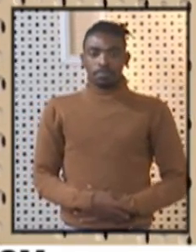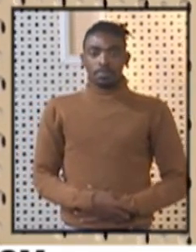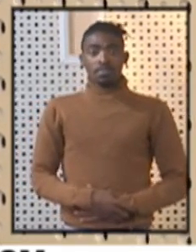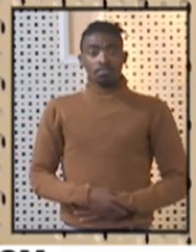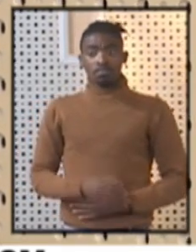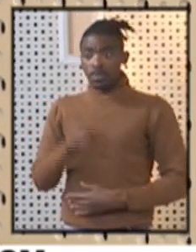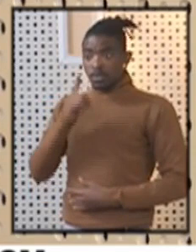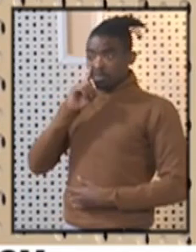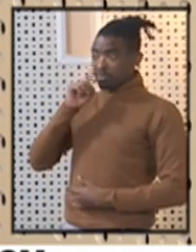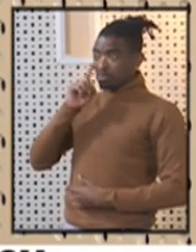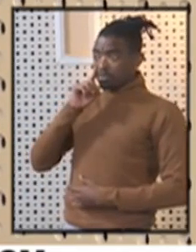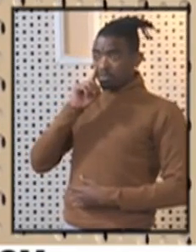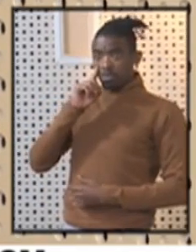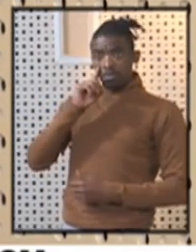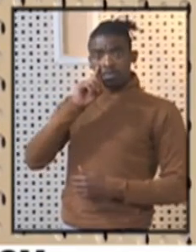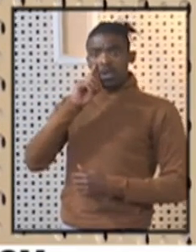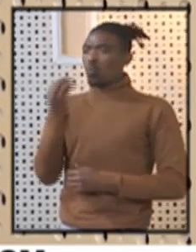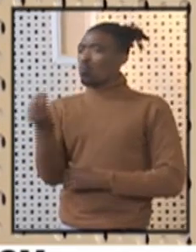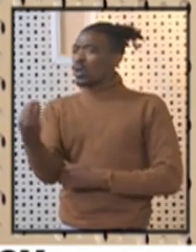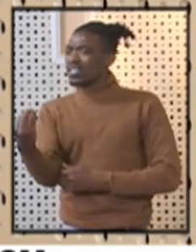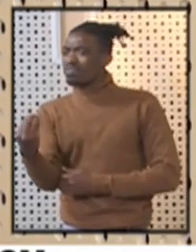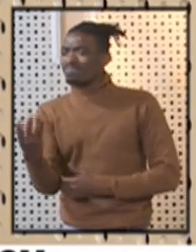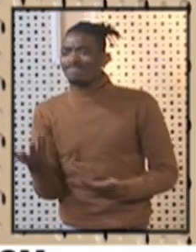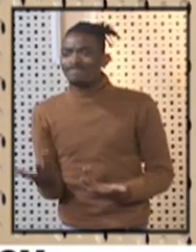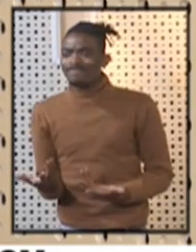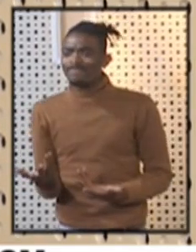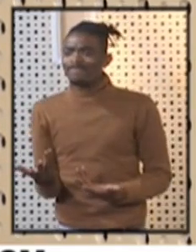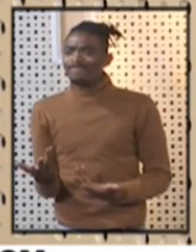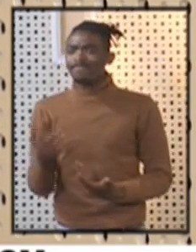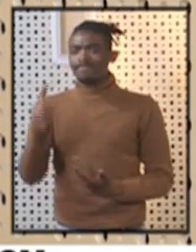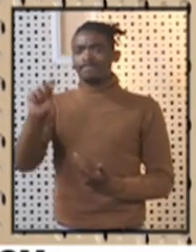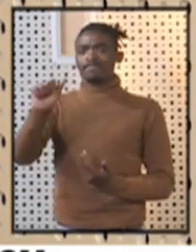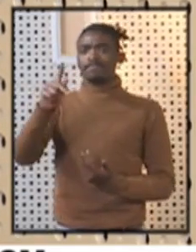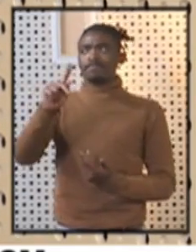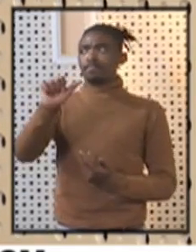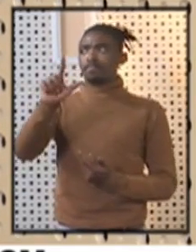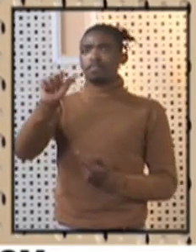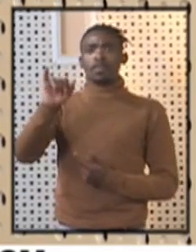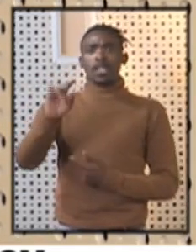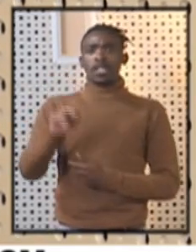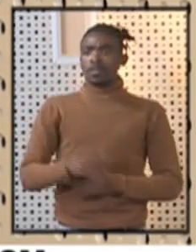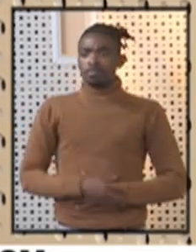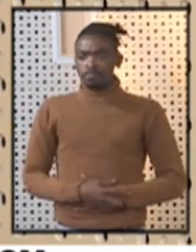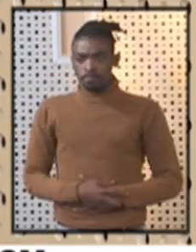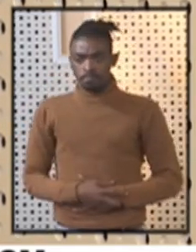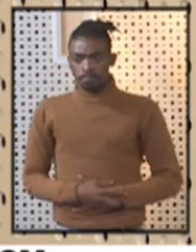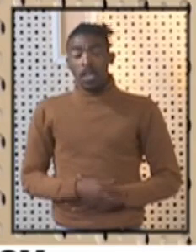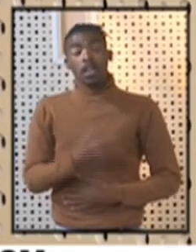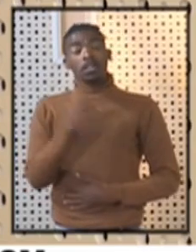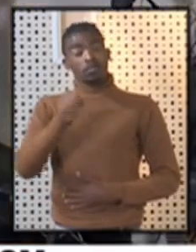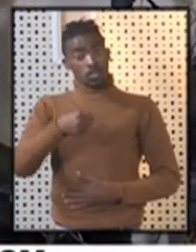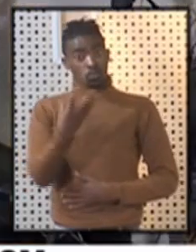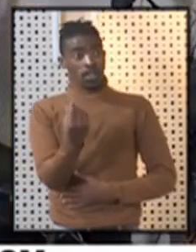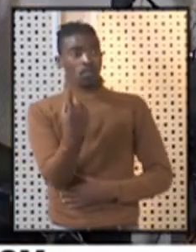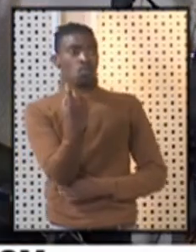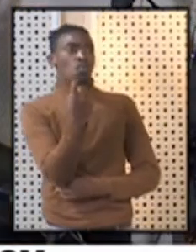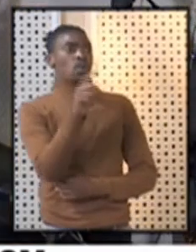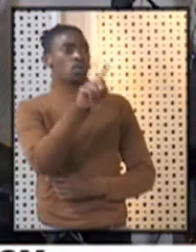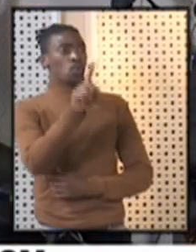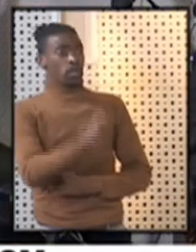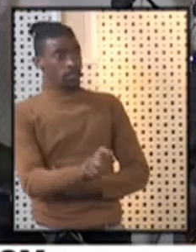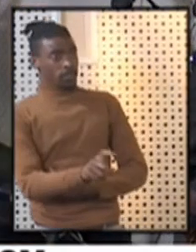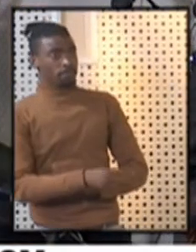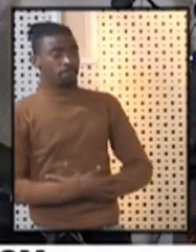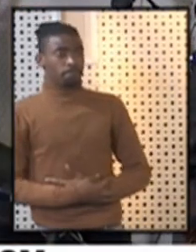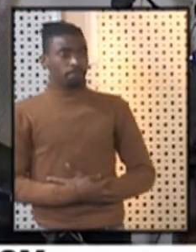the WhatsApp? Dagalani? No, thanks. We do have questions on WhatsApp and our first question is